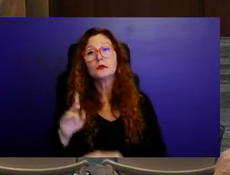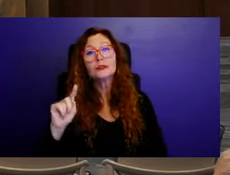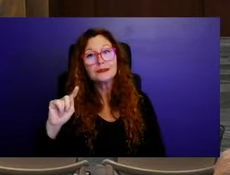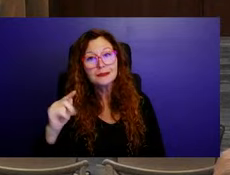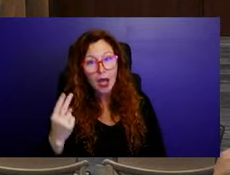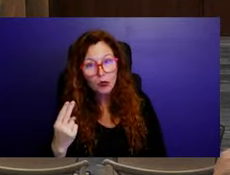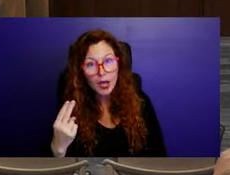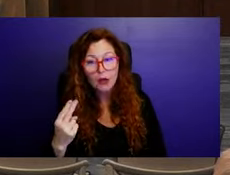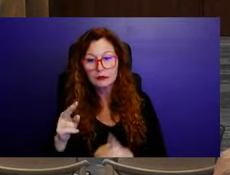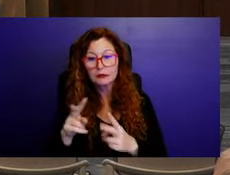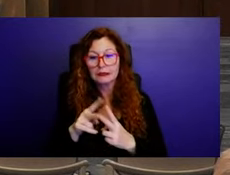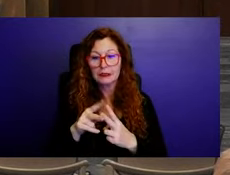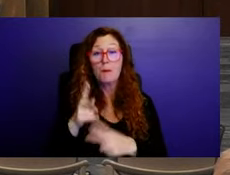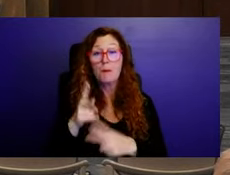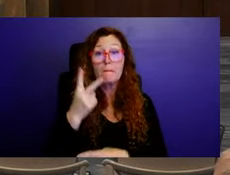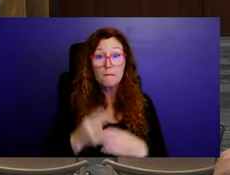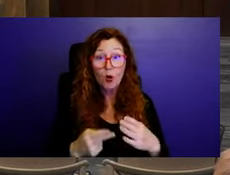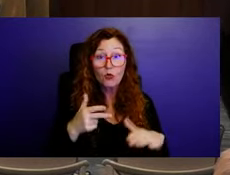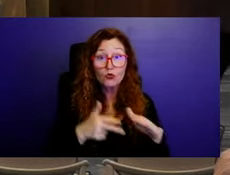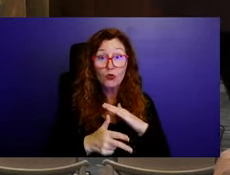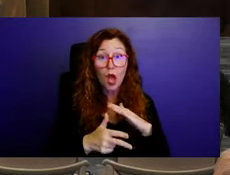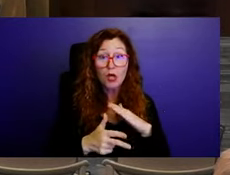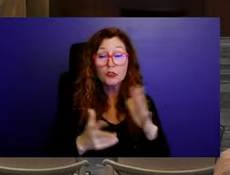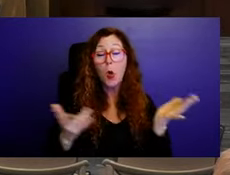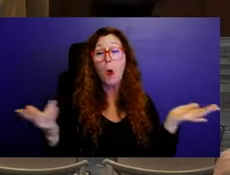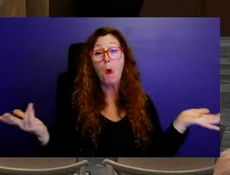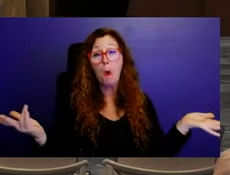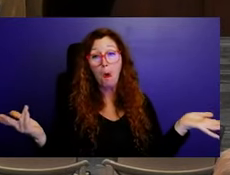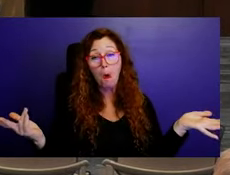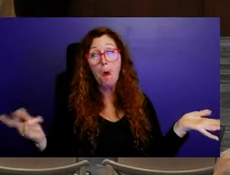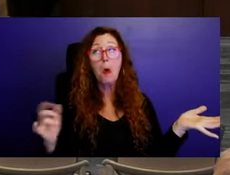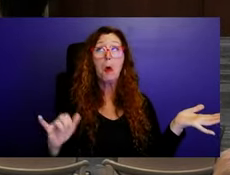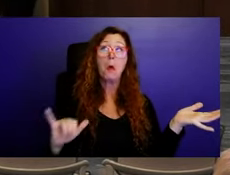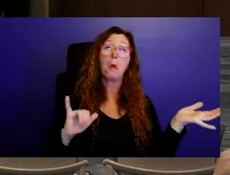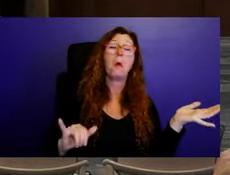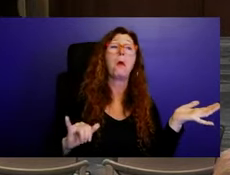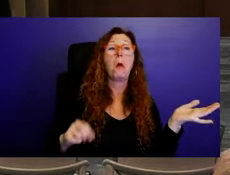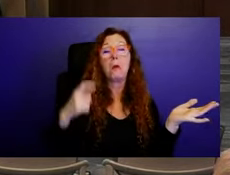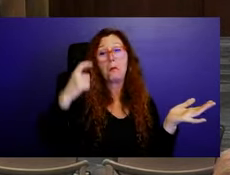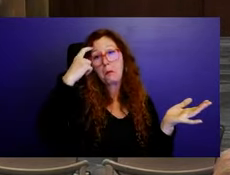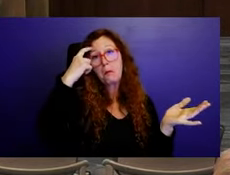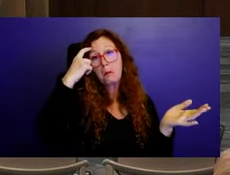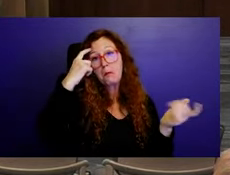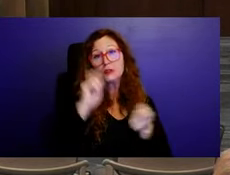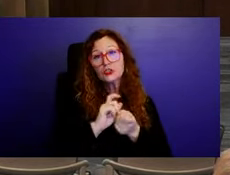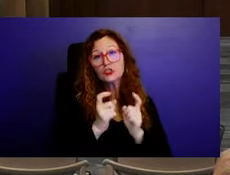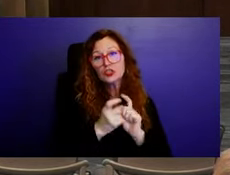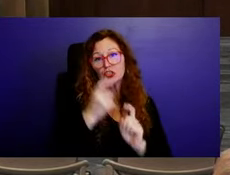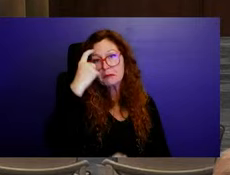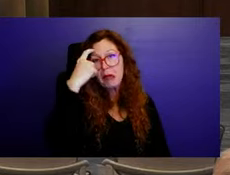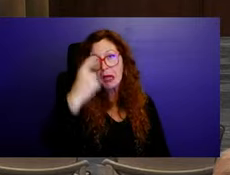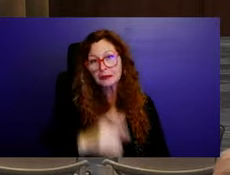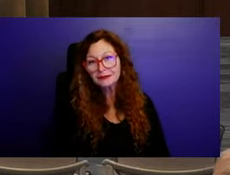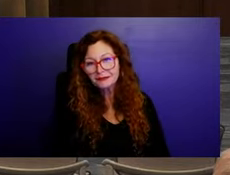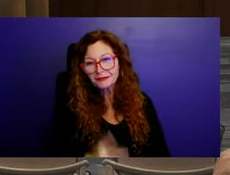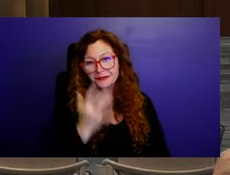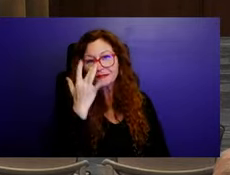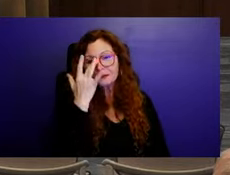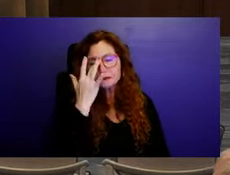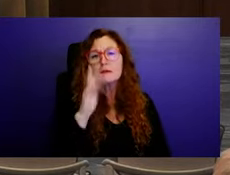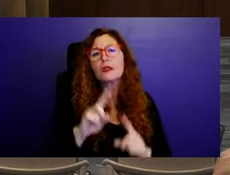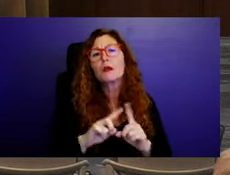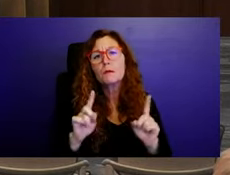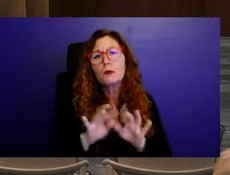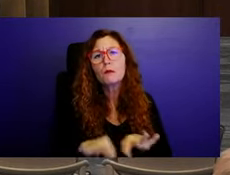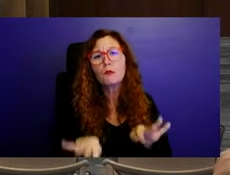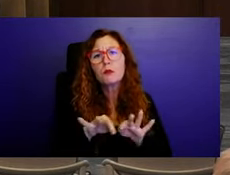away. Um, but I do want to keep in mind as we look towards the future that anything, any development that